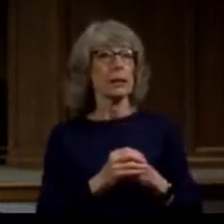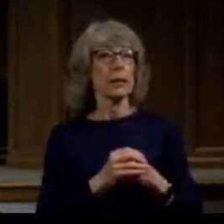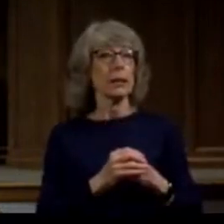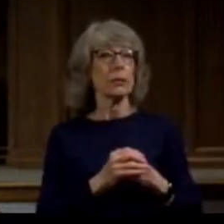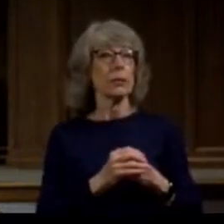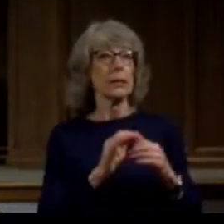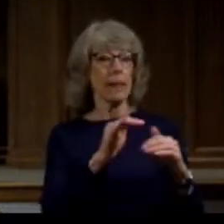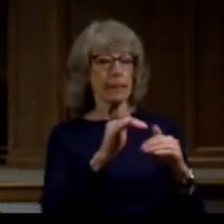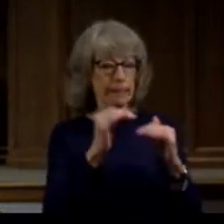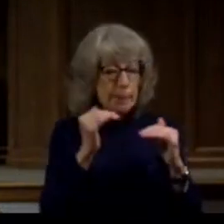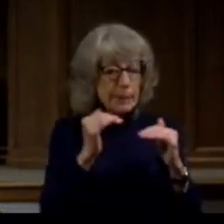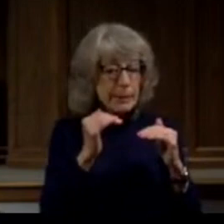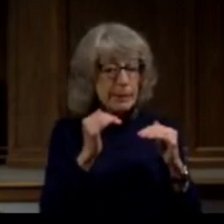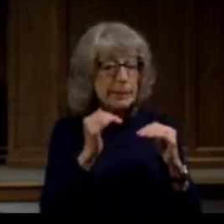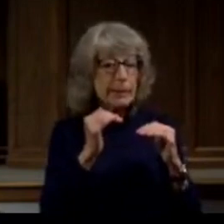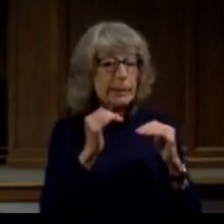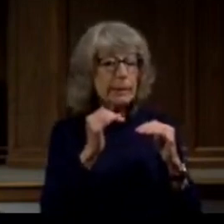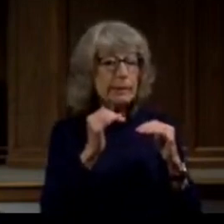website